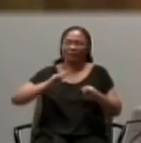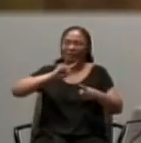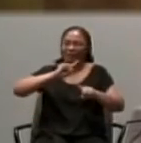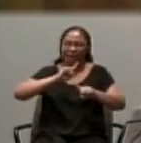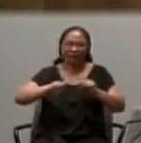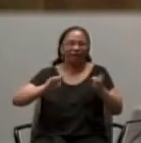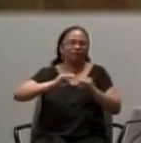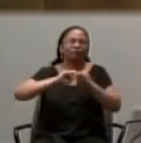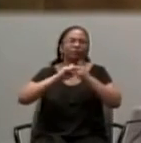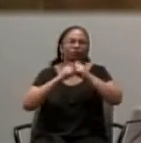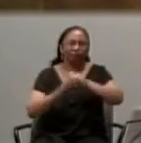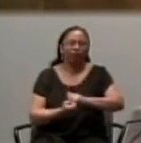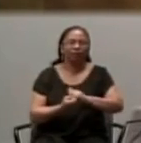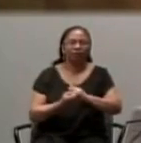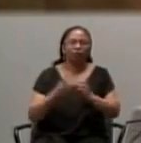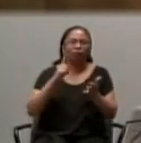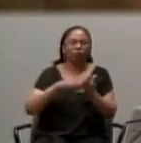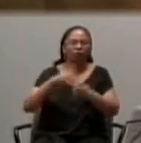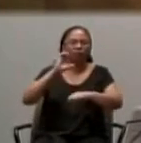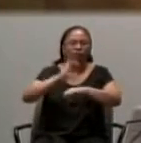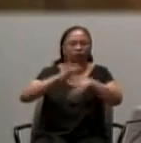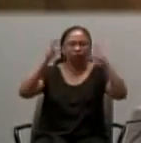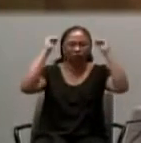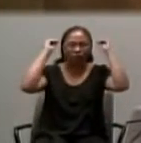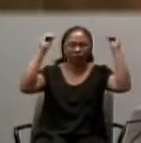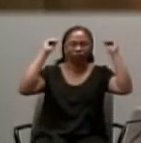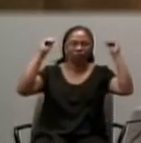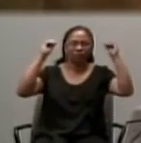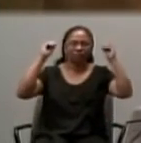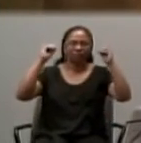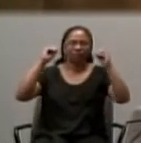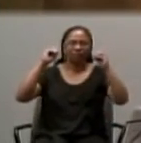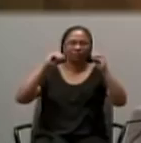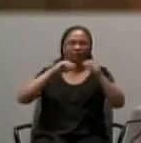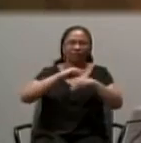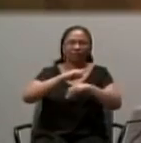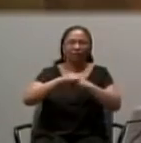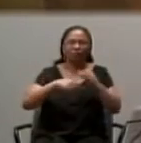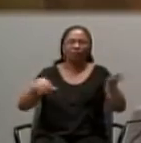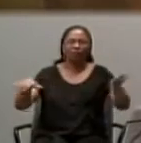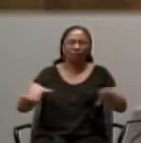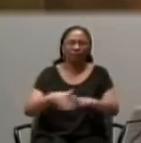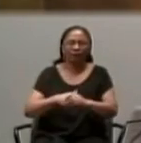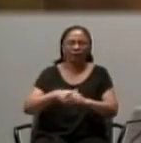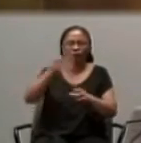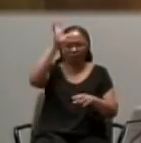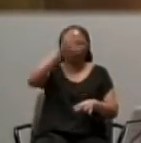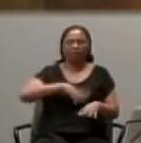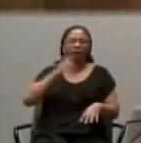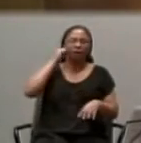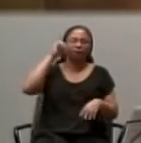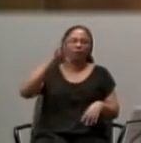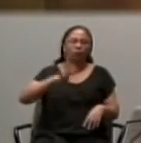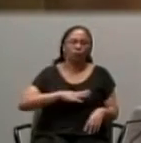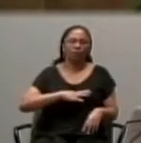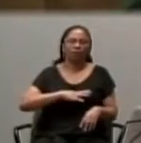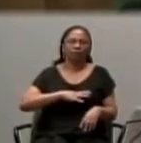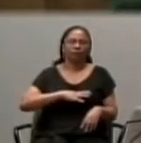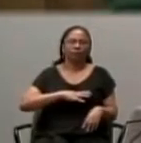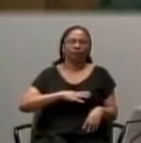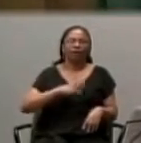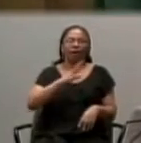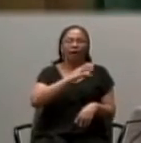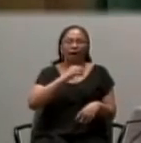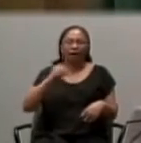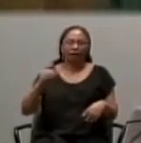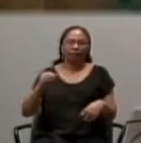Aspect, Of, Of the church's life, That has to do with, Marriage between man and woman, And it's reflection,